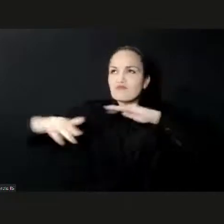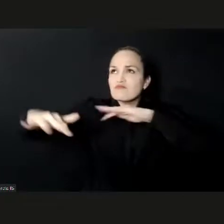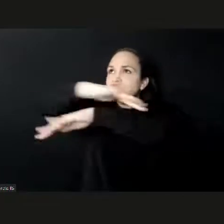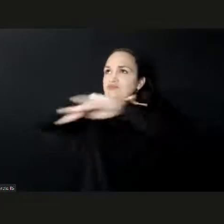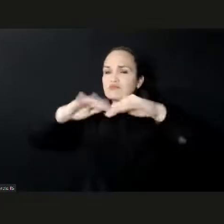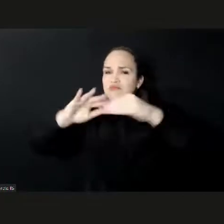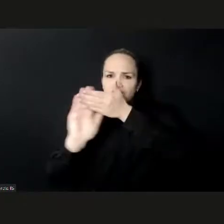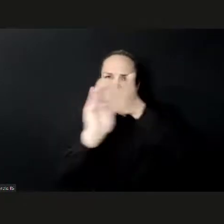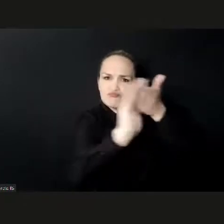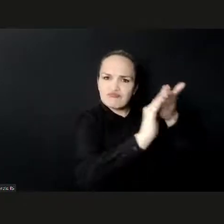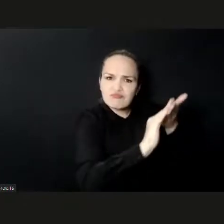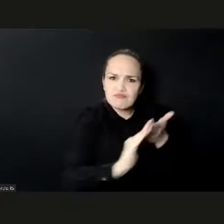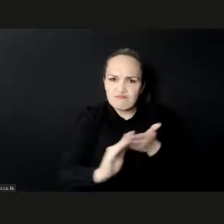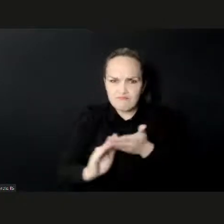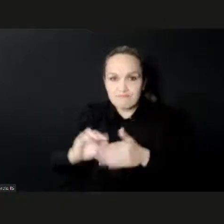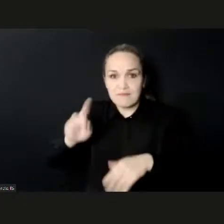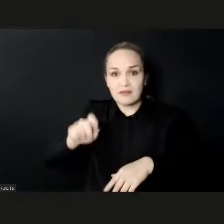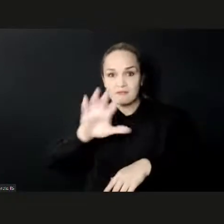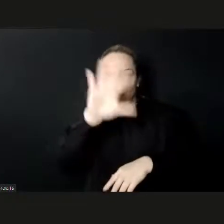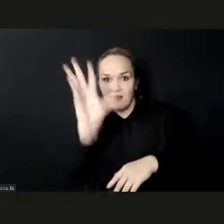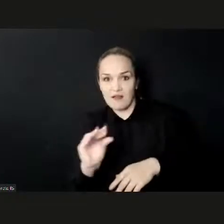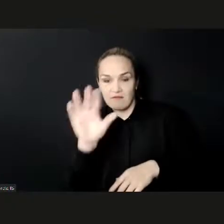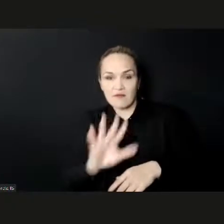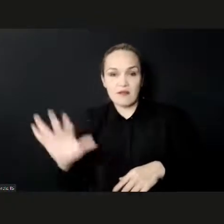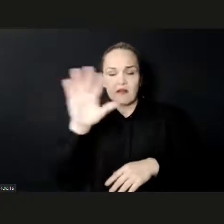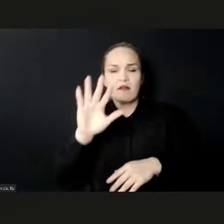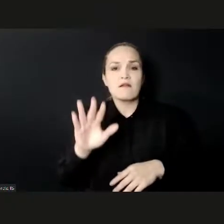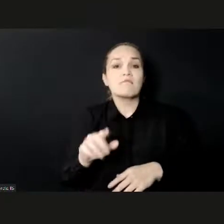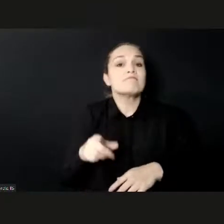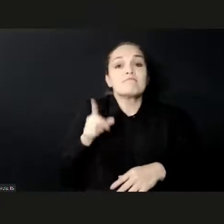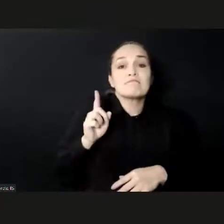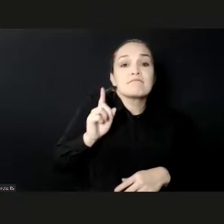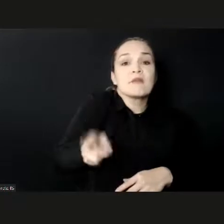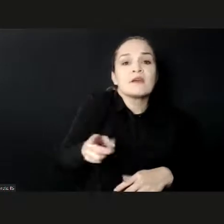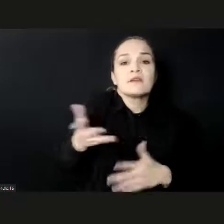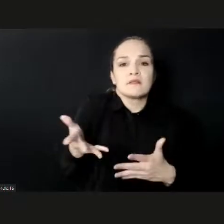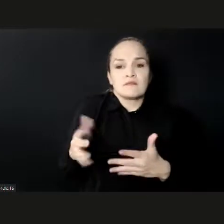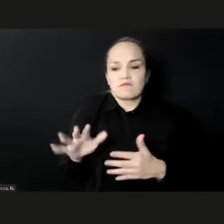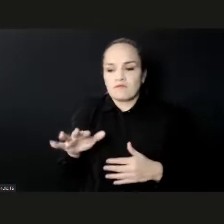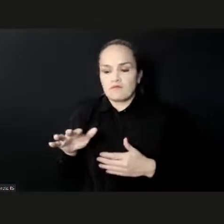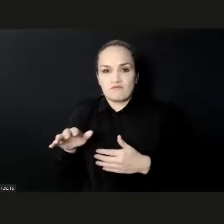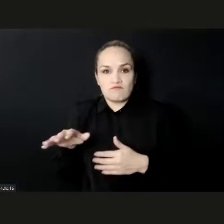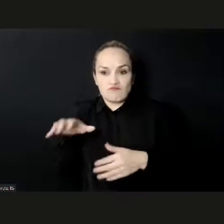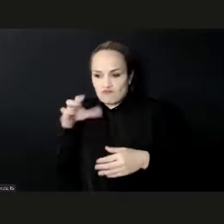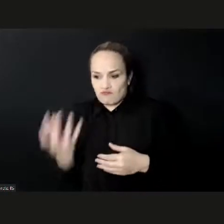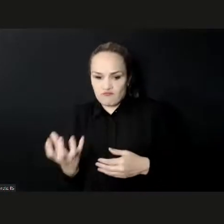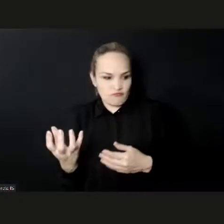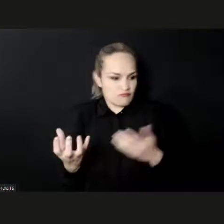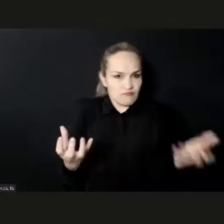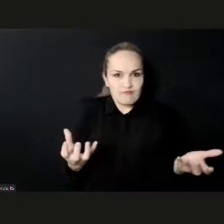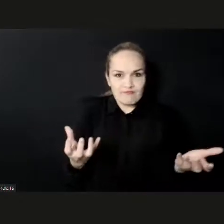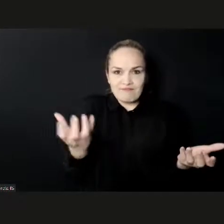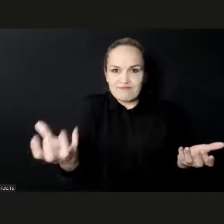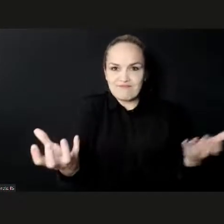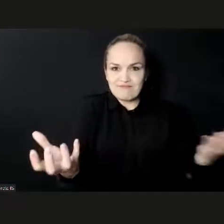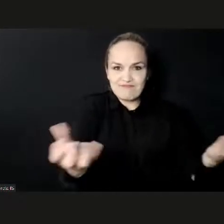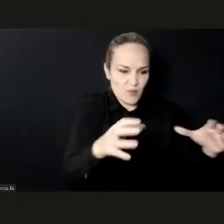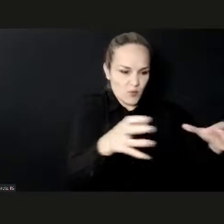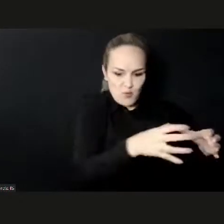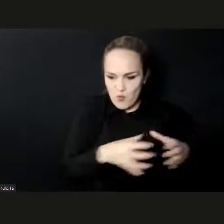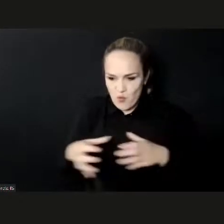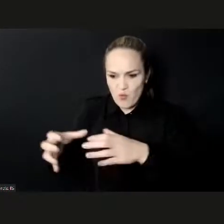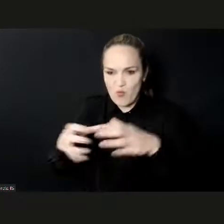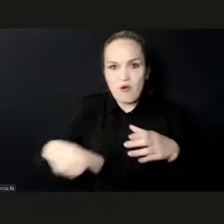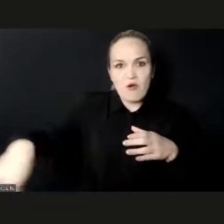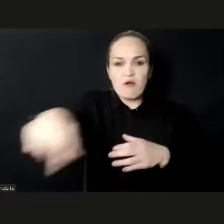of technical cooperation, policy, and partnership assistance. We must upscale digital technology access, access to